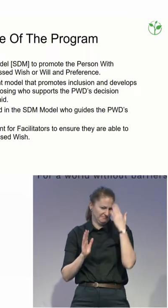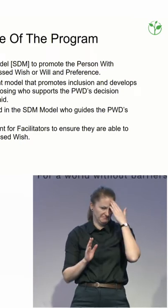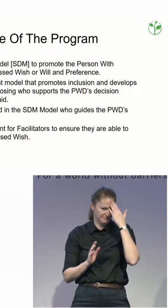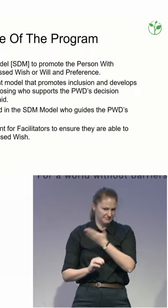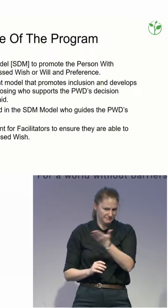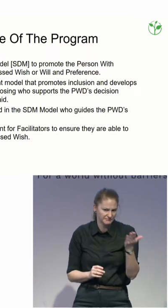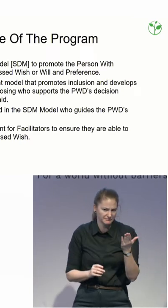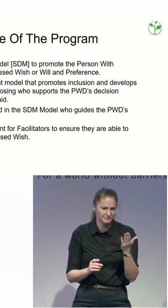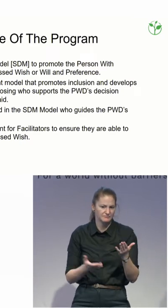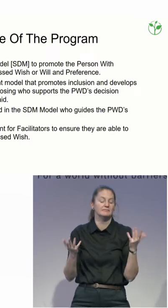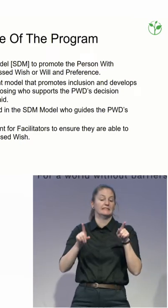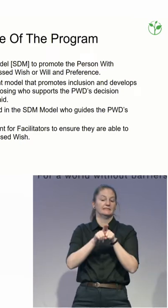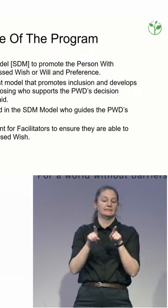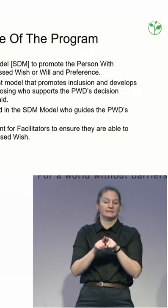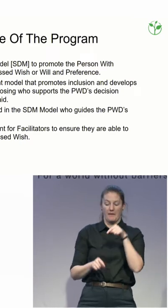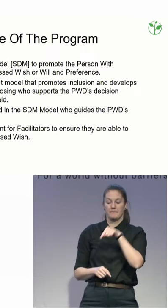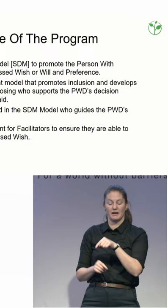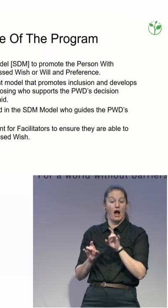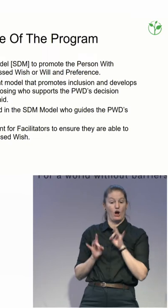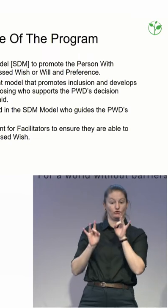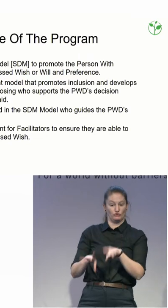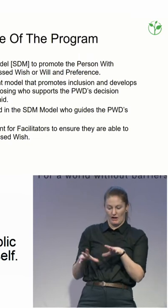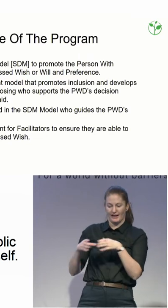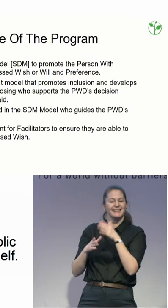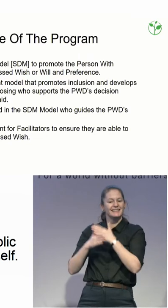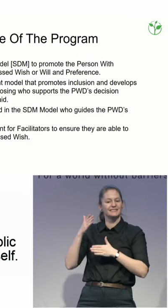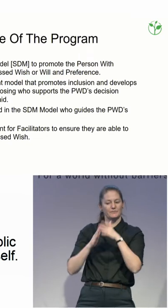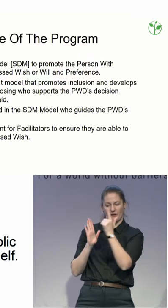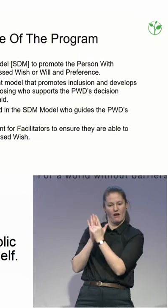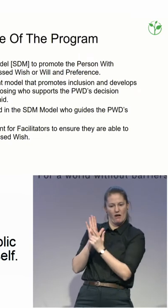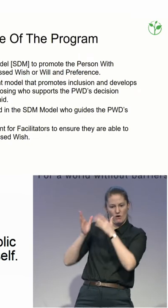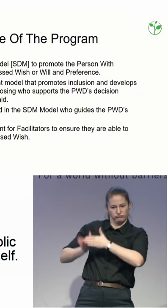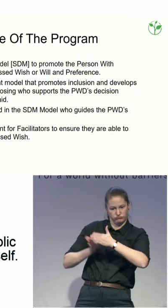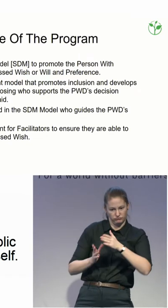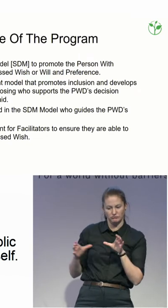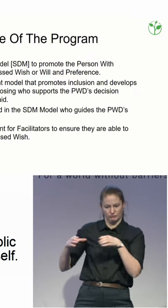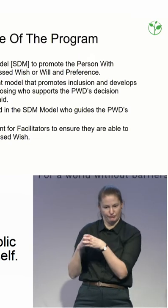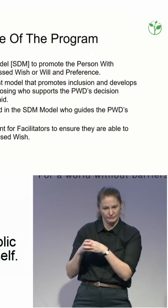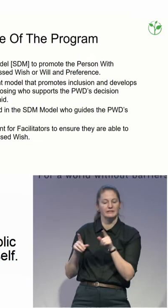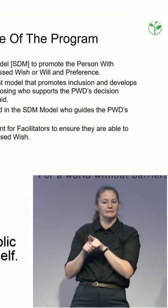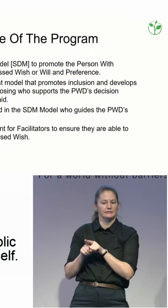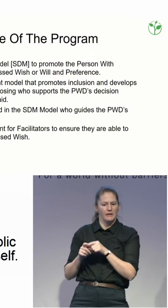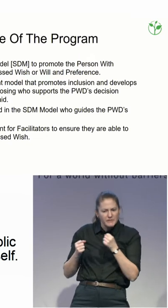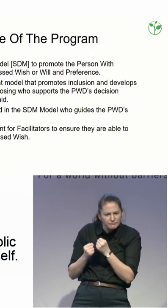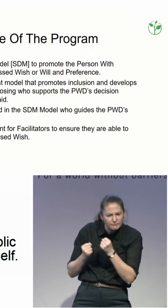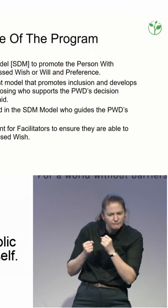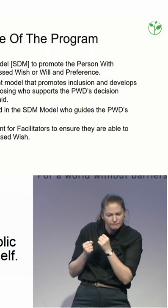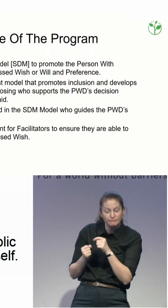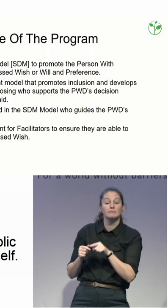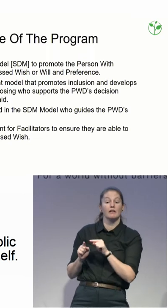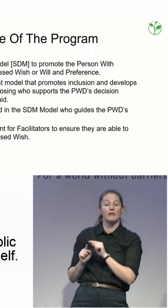Japan learnt of the program and sent a delegation to see if there was a suitability for it to be